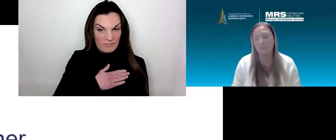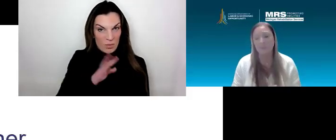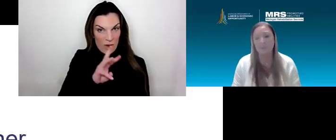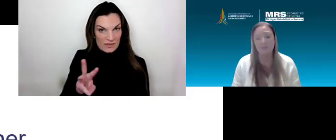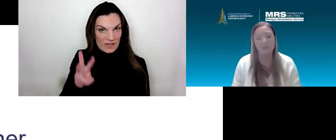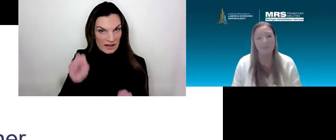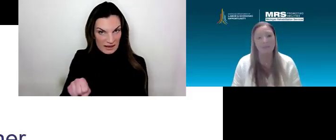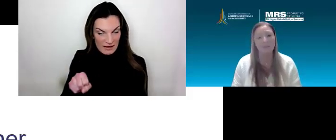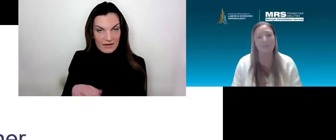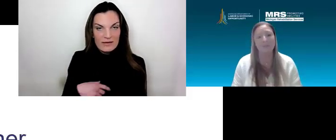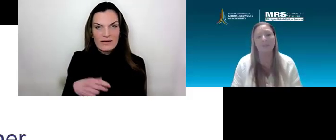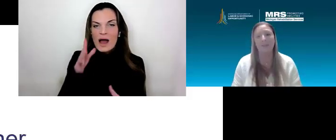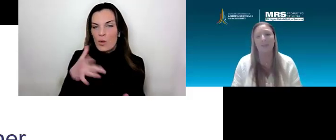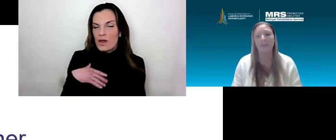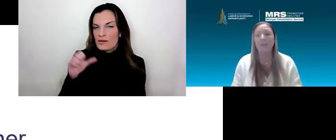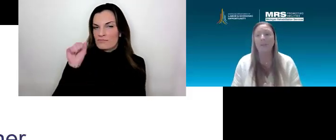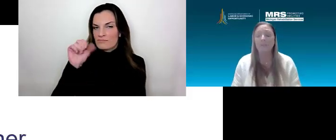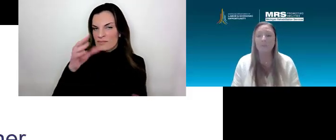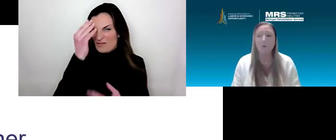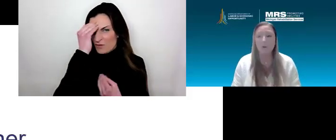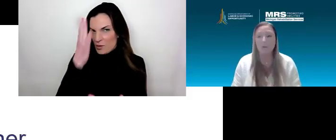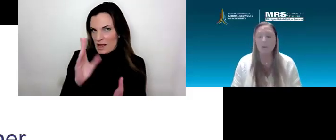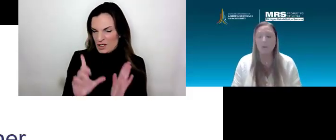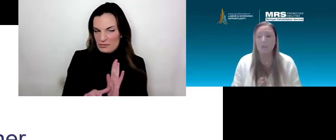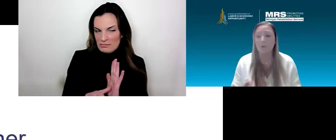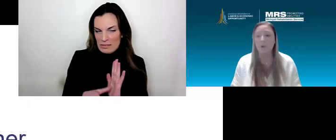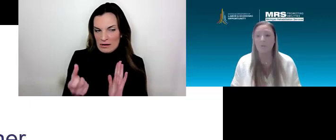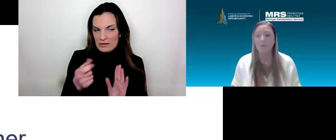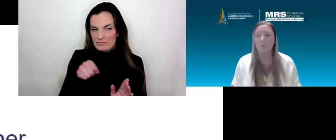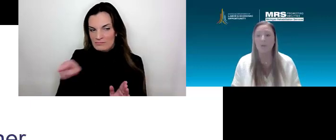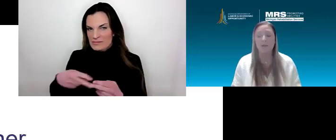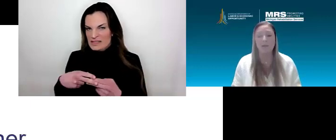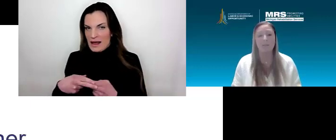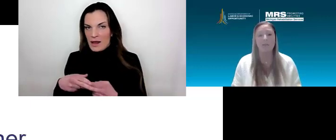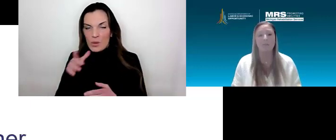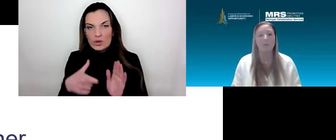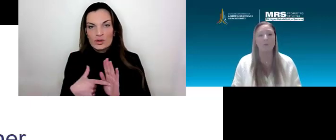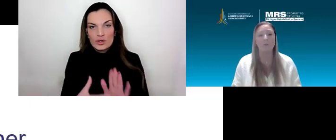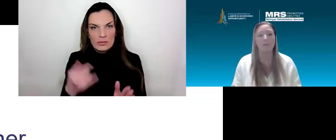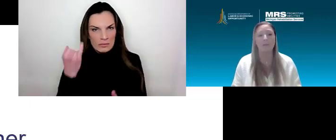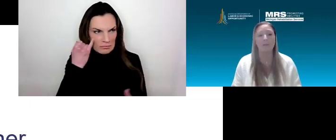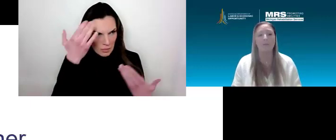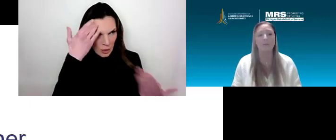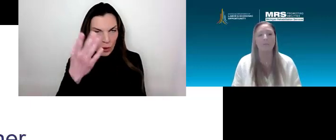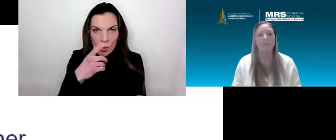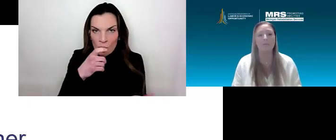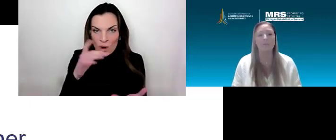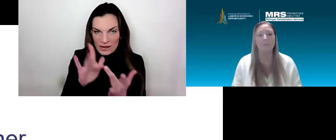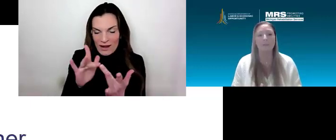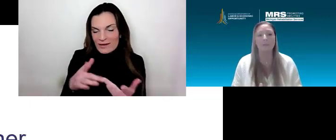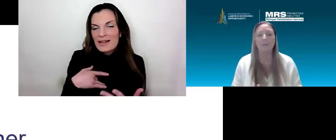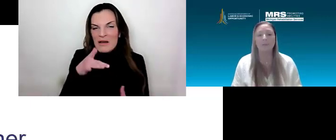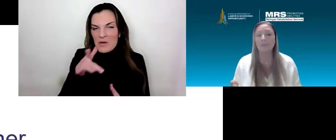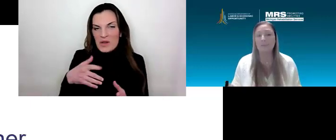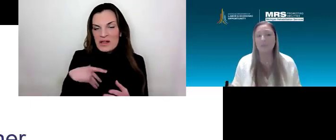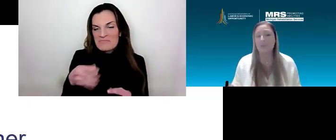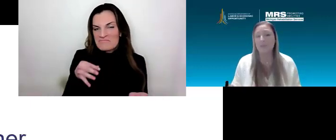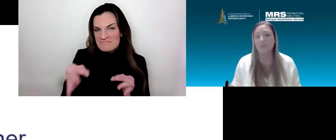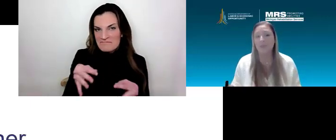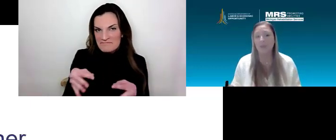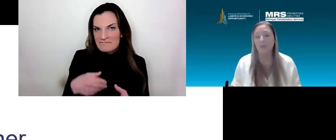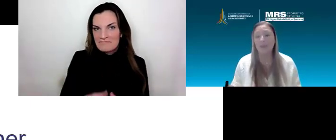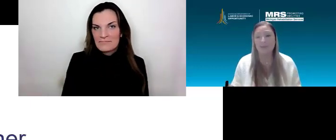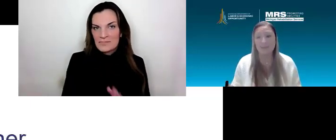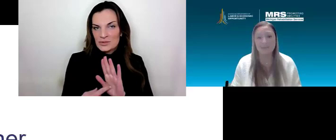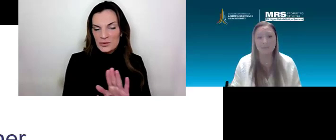that information at the end of the slide if you aren't unsure of who that contact person is. We just have to